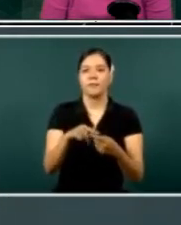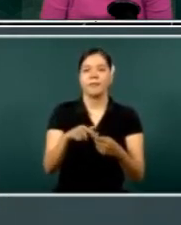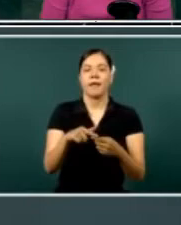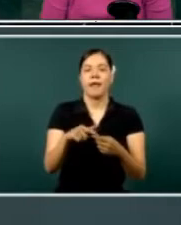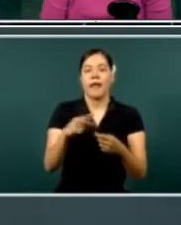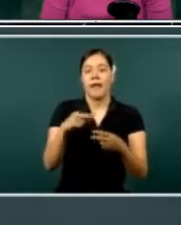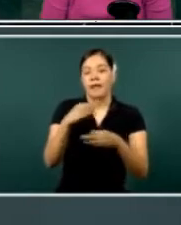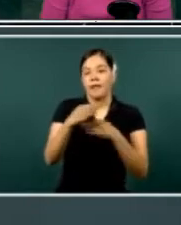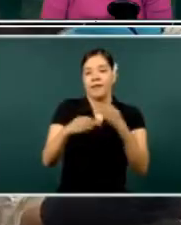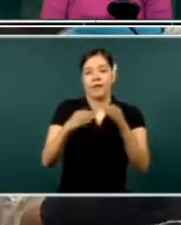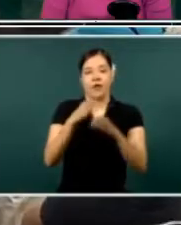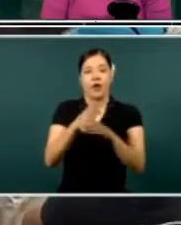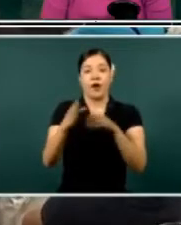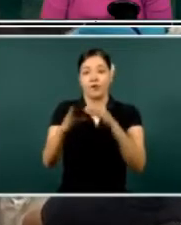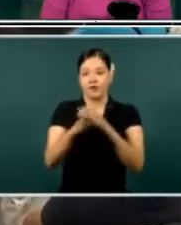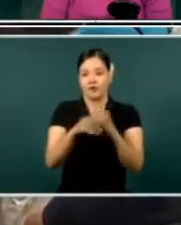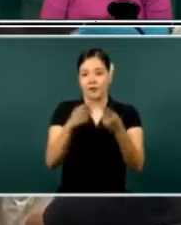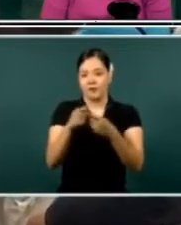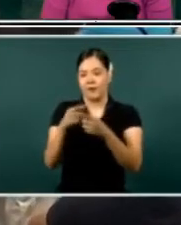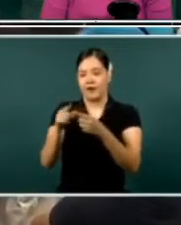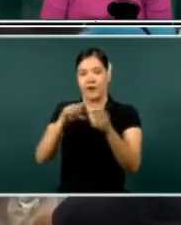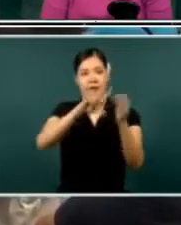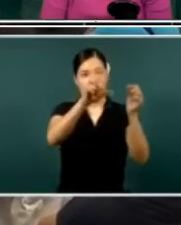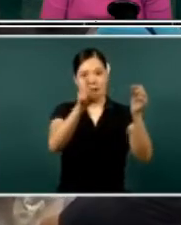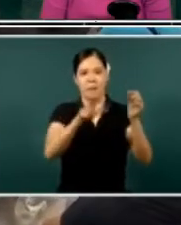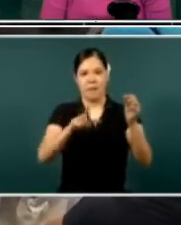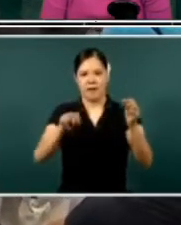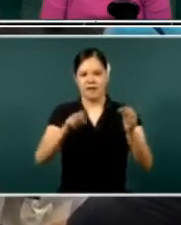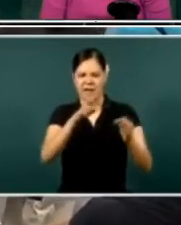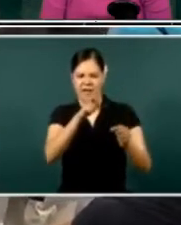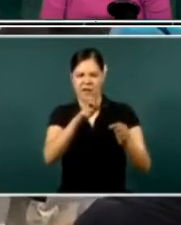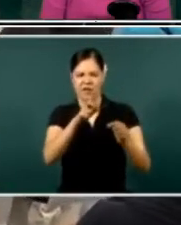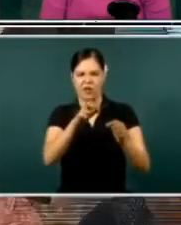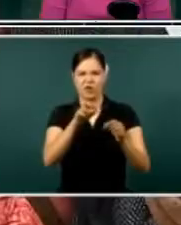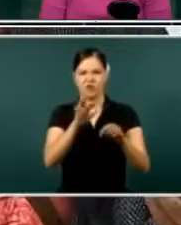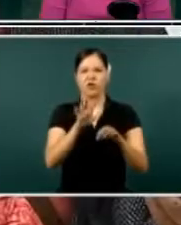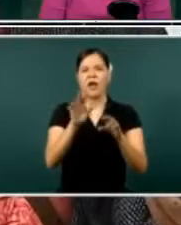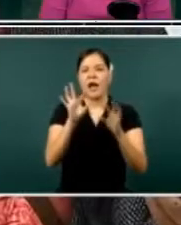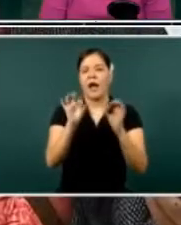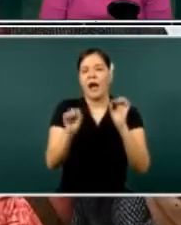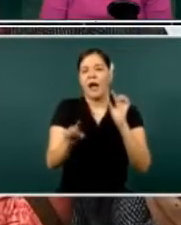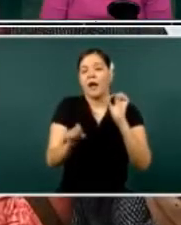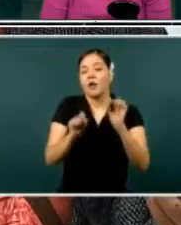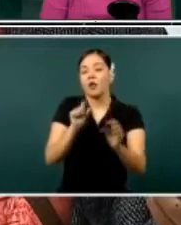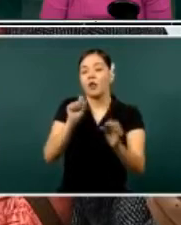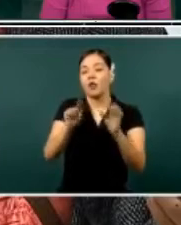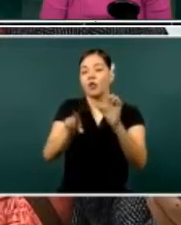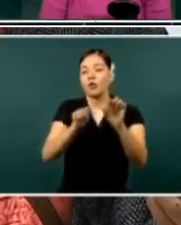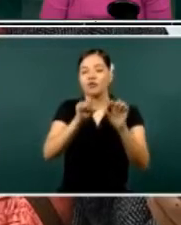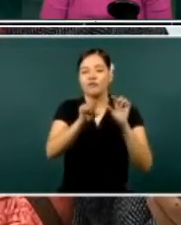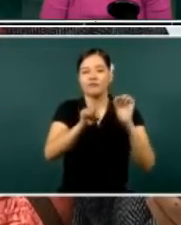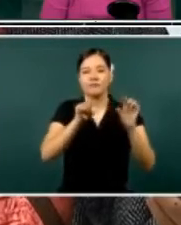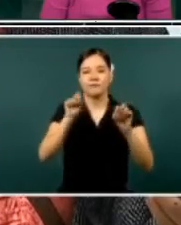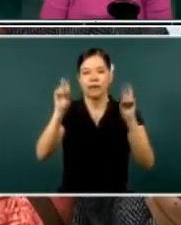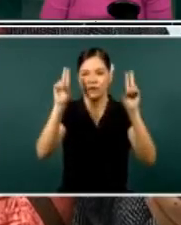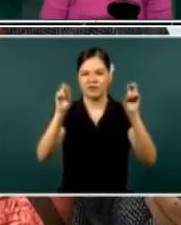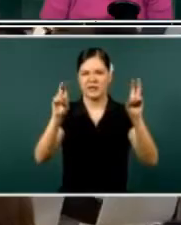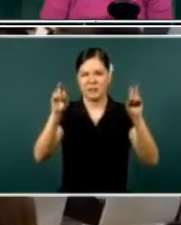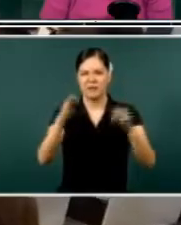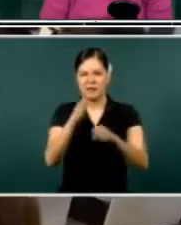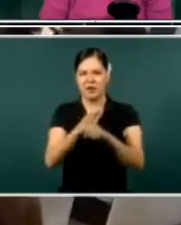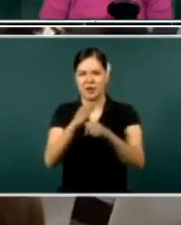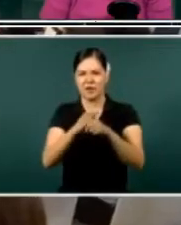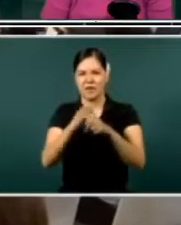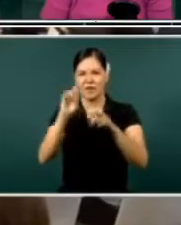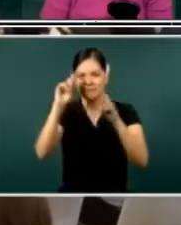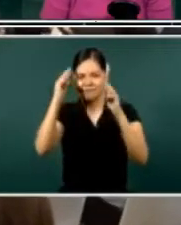also that they have helped a lot with our richness of our country. So these are some of the matters or topics that